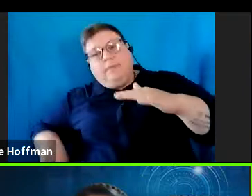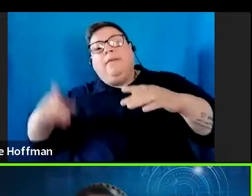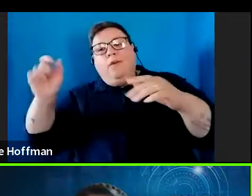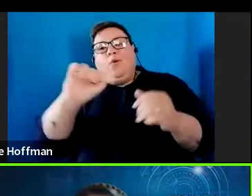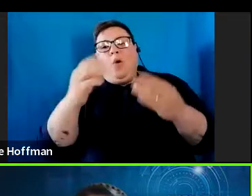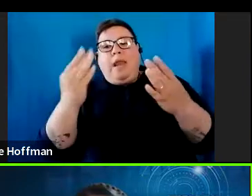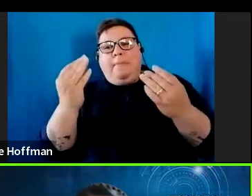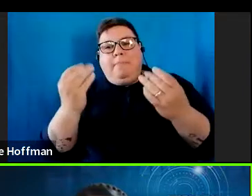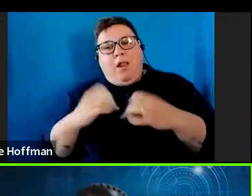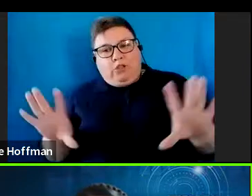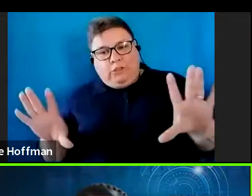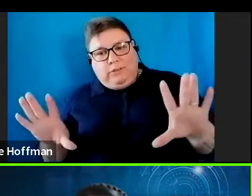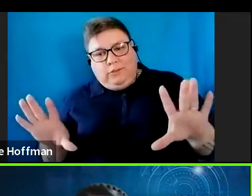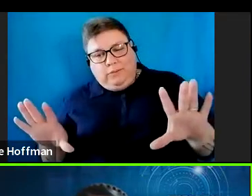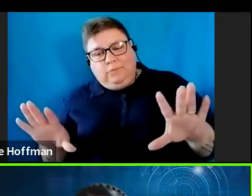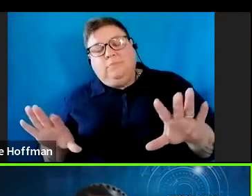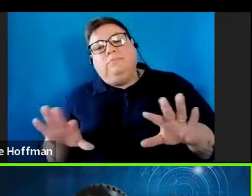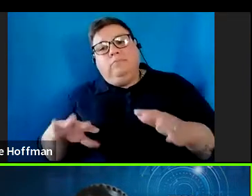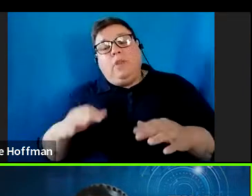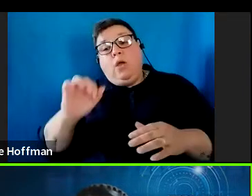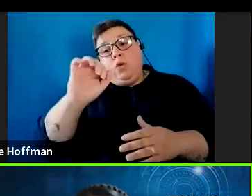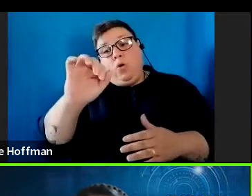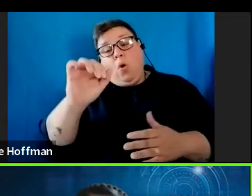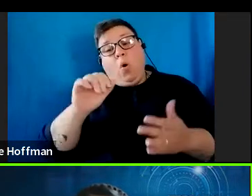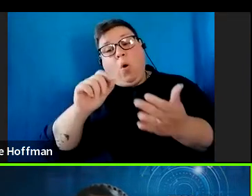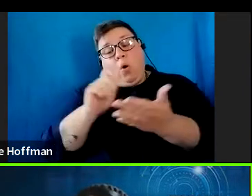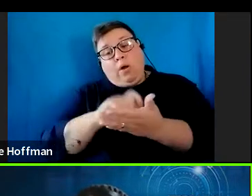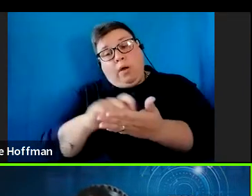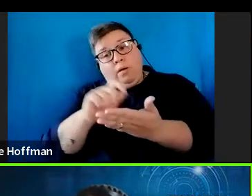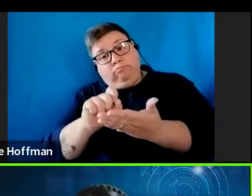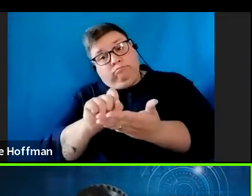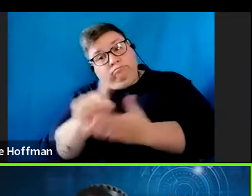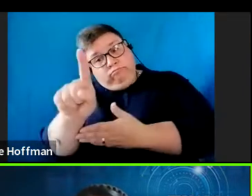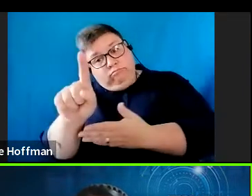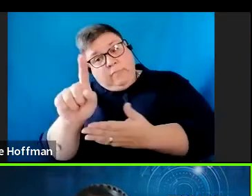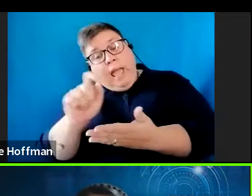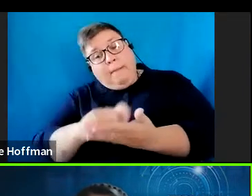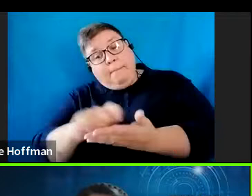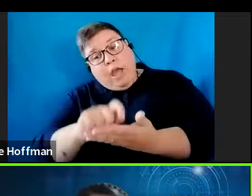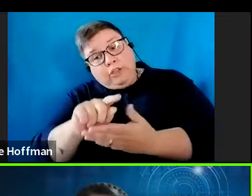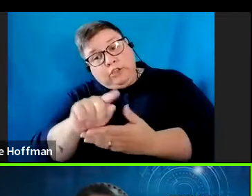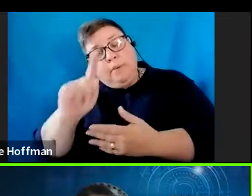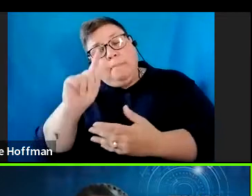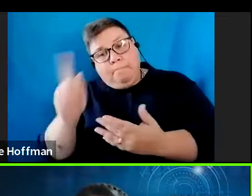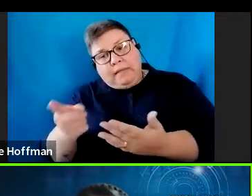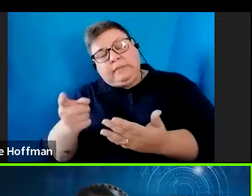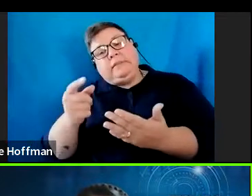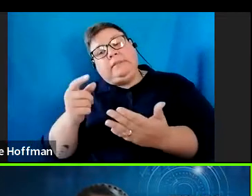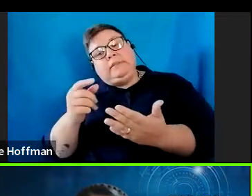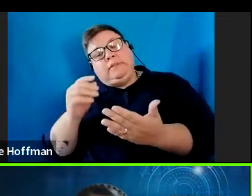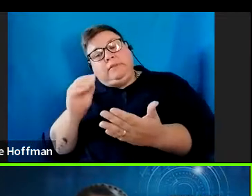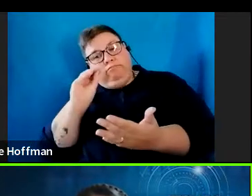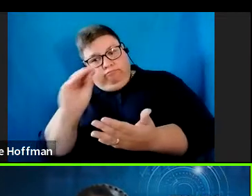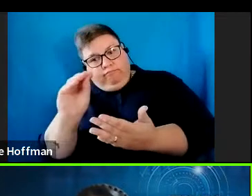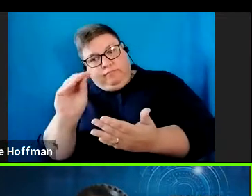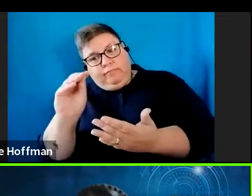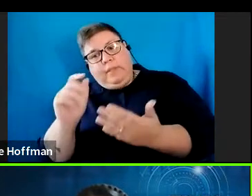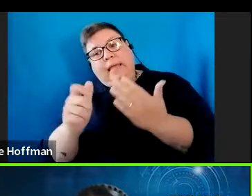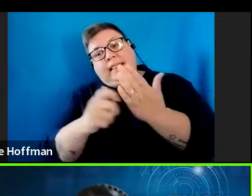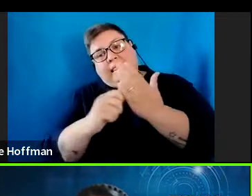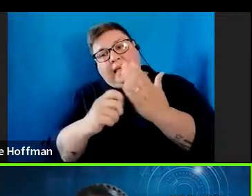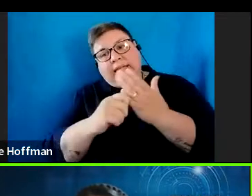The tax directive application form can be submitted without a tax reference number or the tax number must be